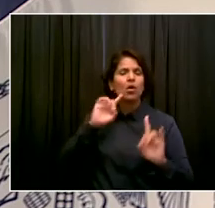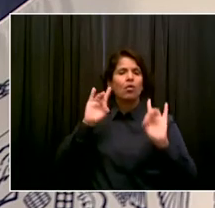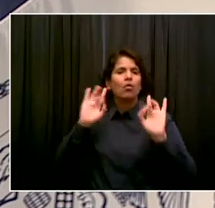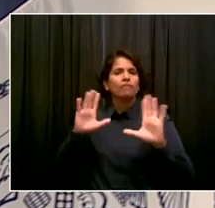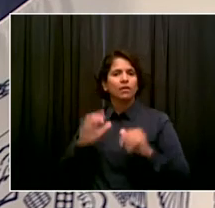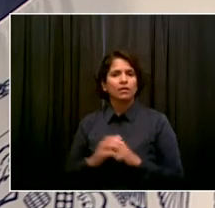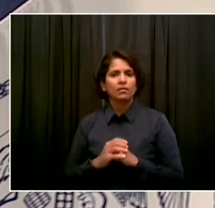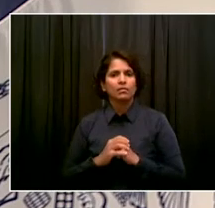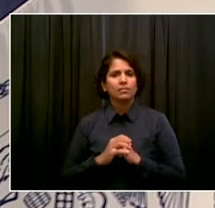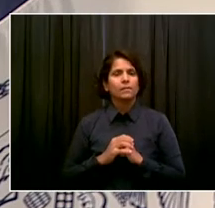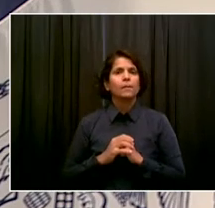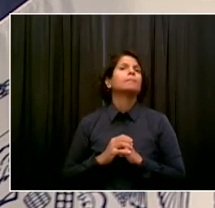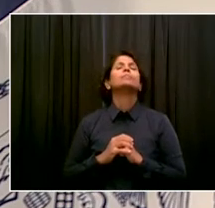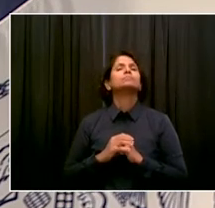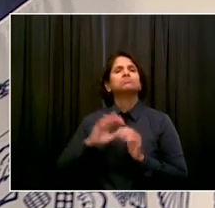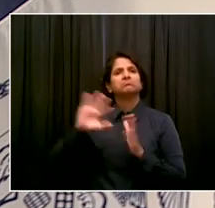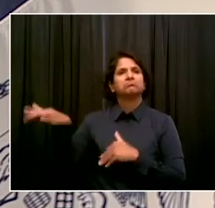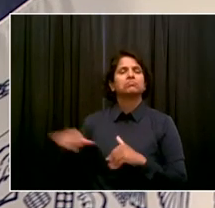against COVID.